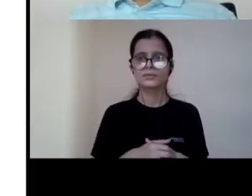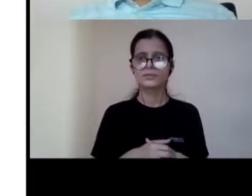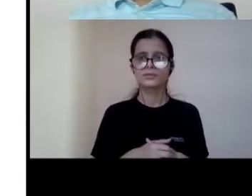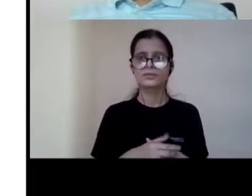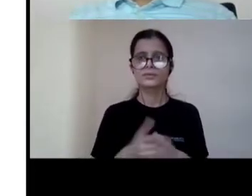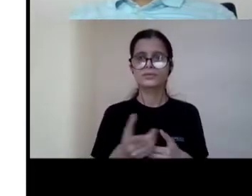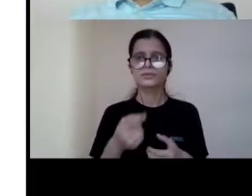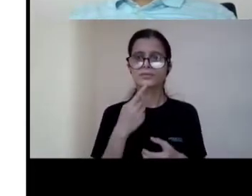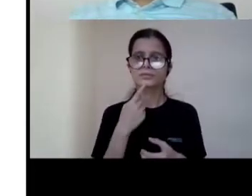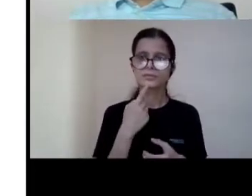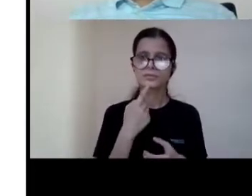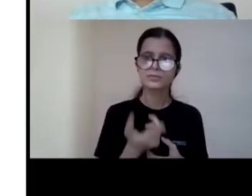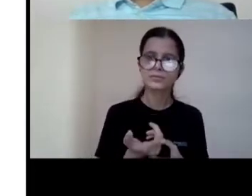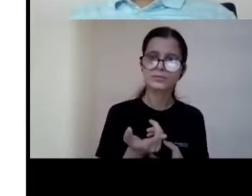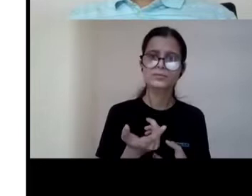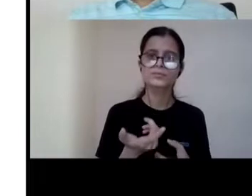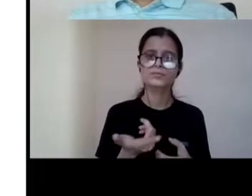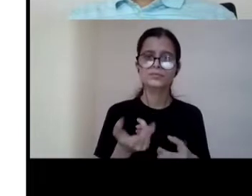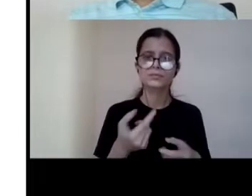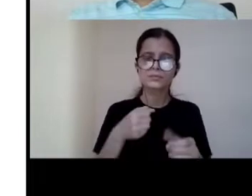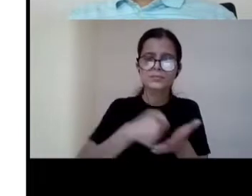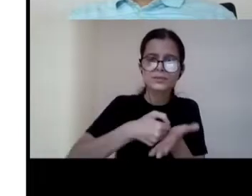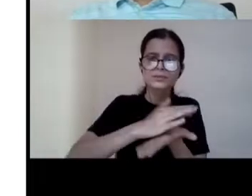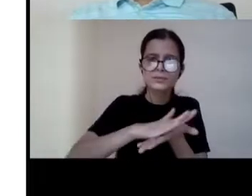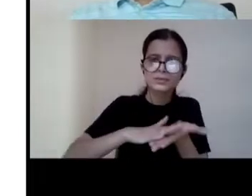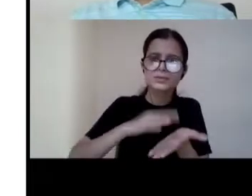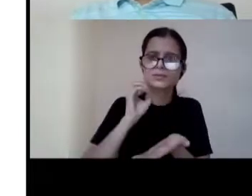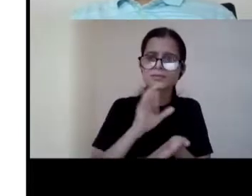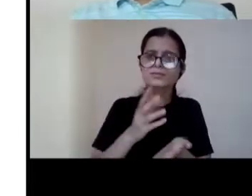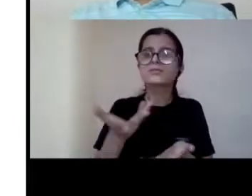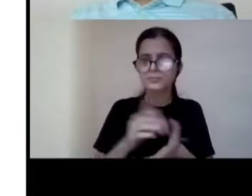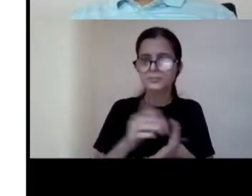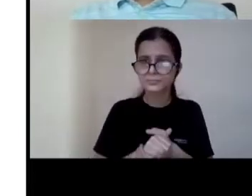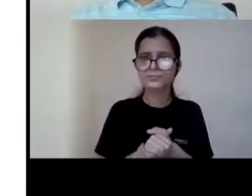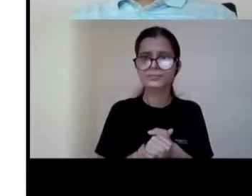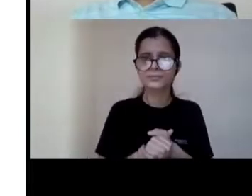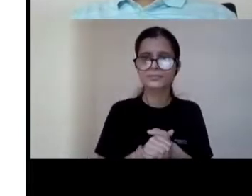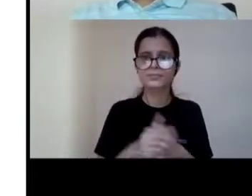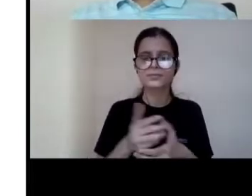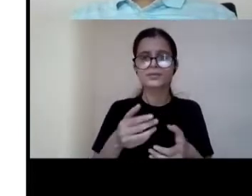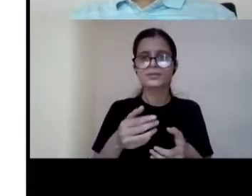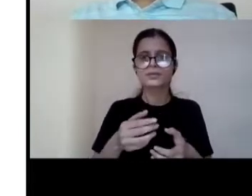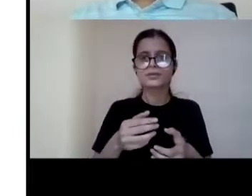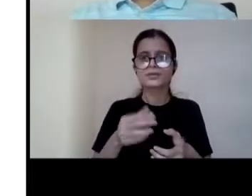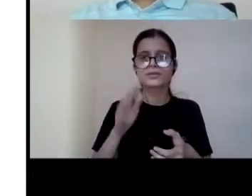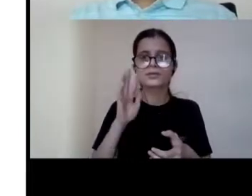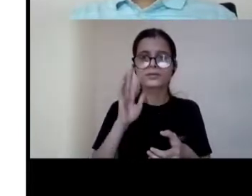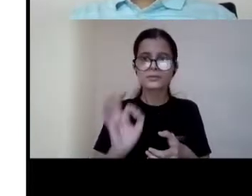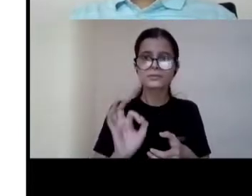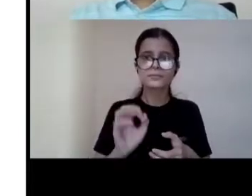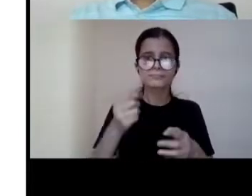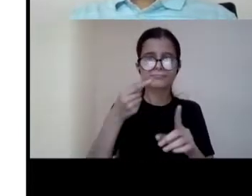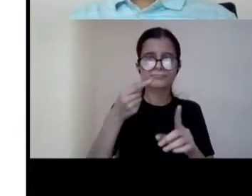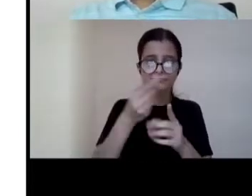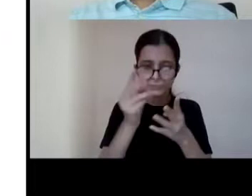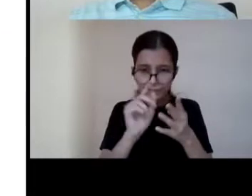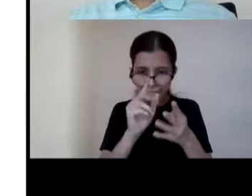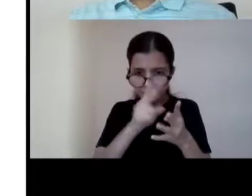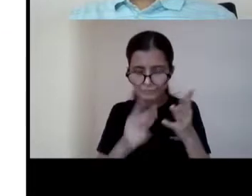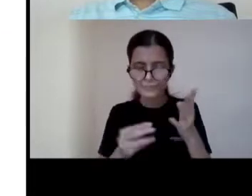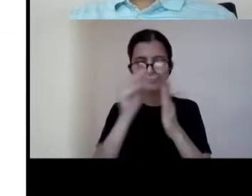what happens at the international level and what what kind of implications there are when india or